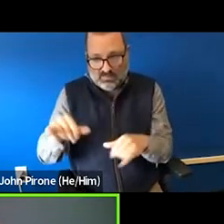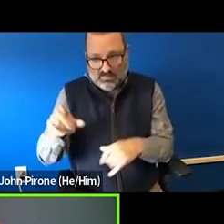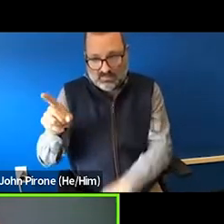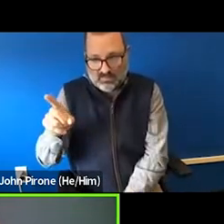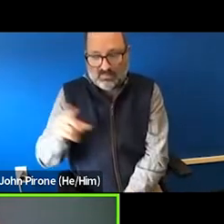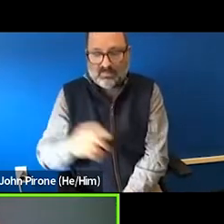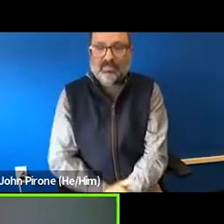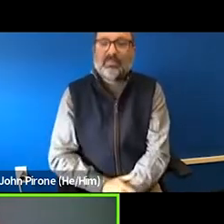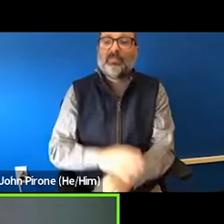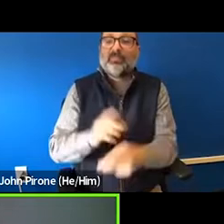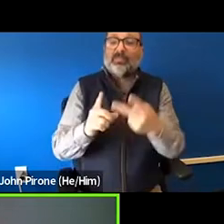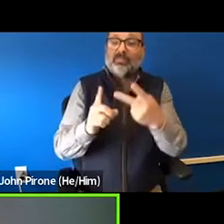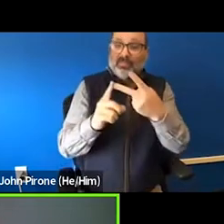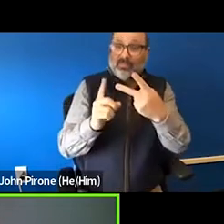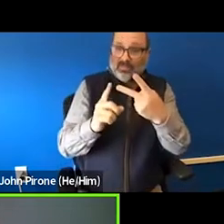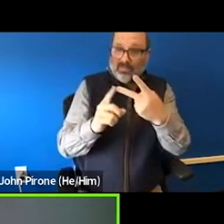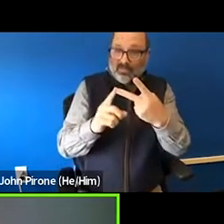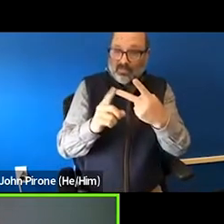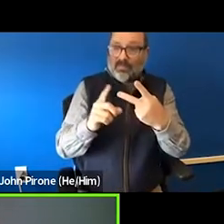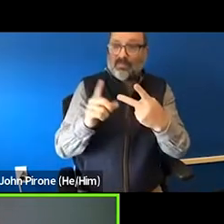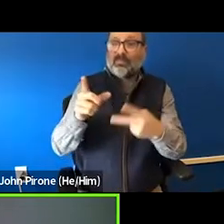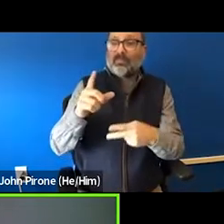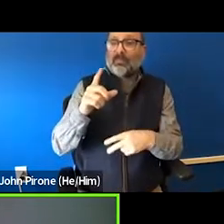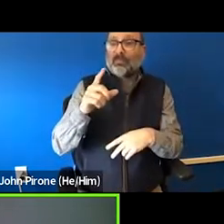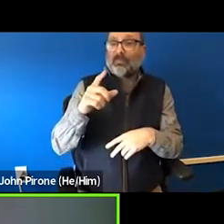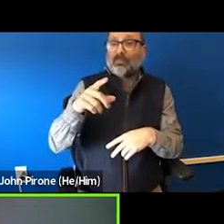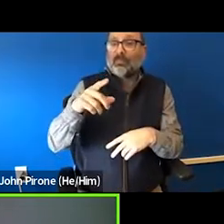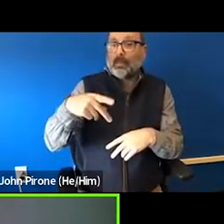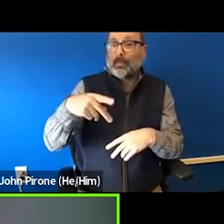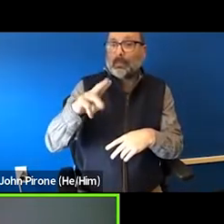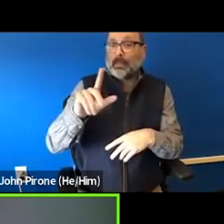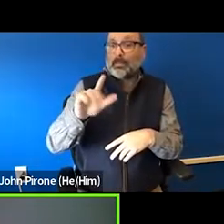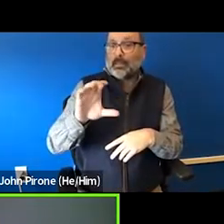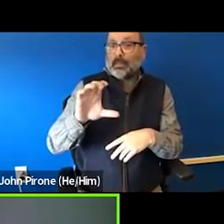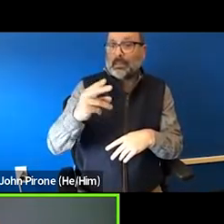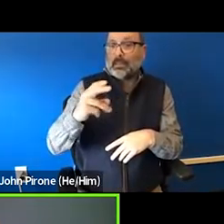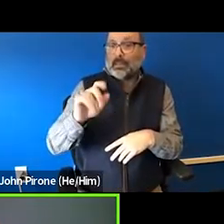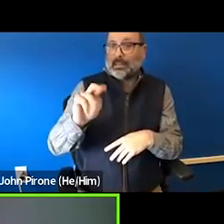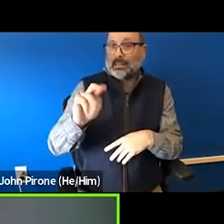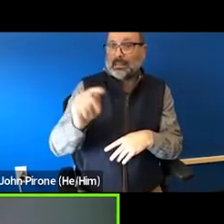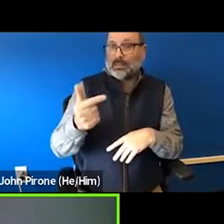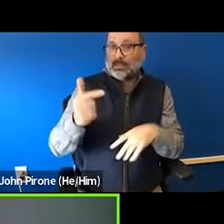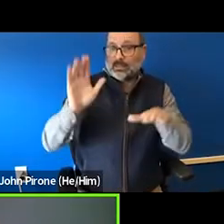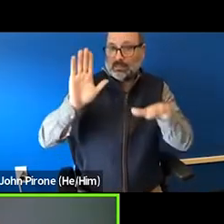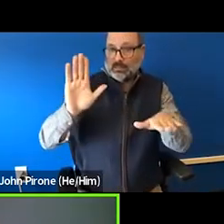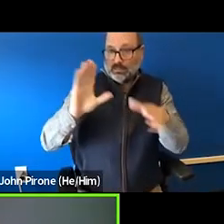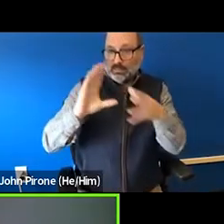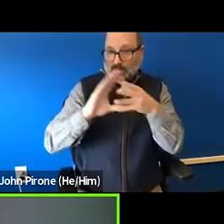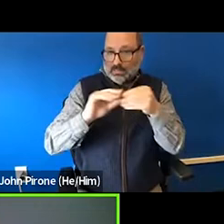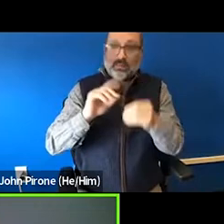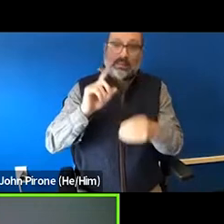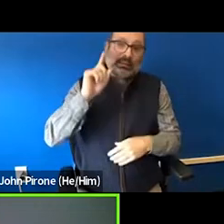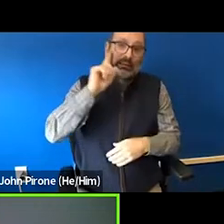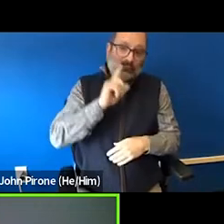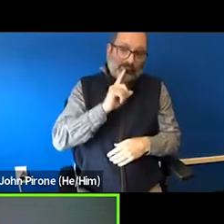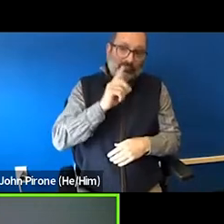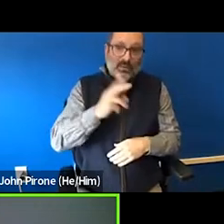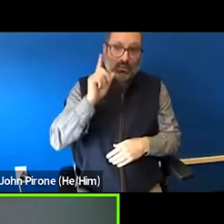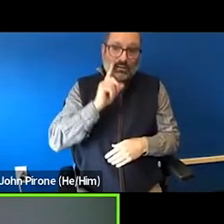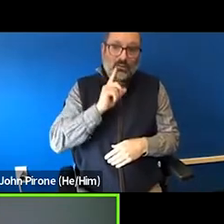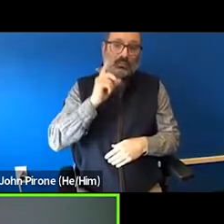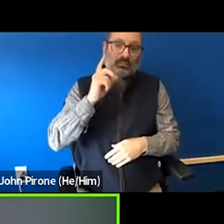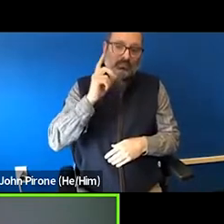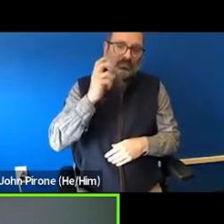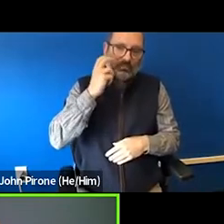to an ASL user. So that system needs to be addressed. And second of all, when it comes to a public